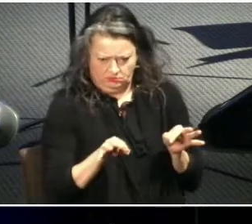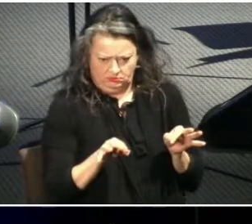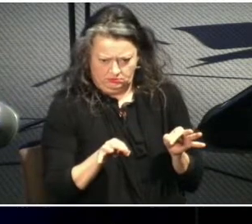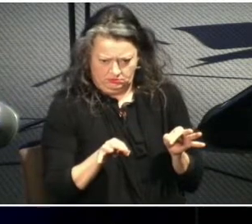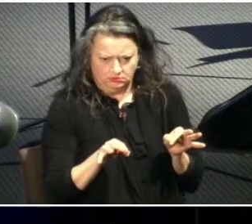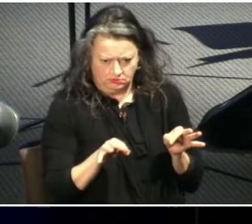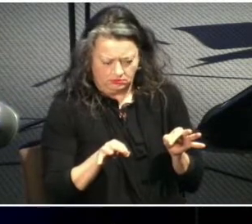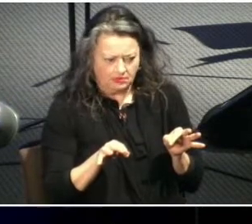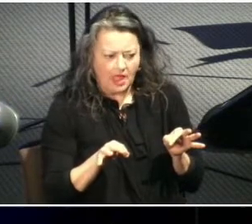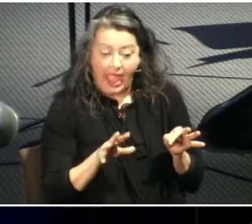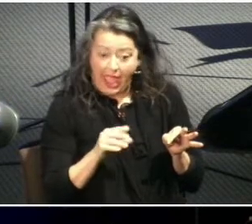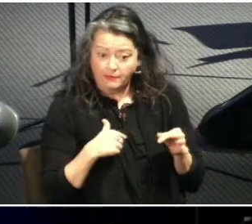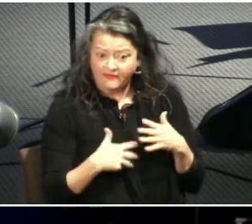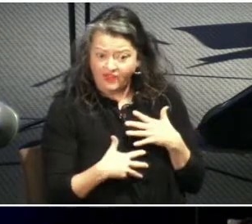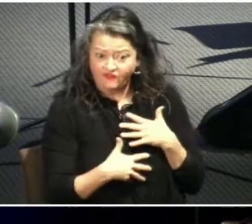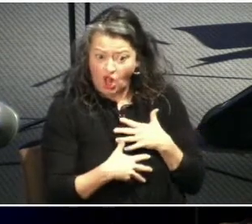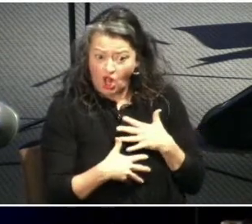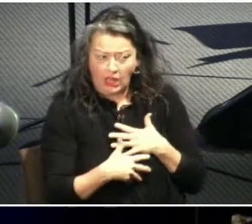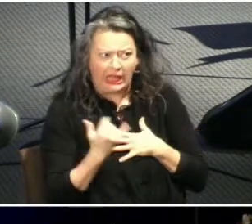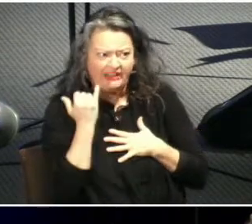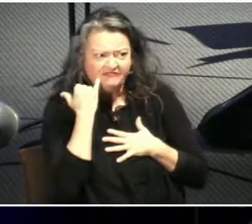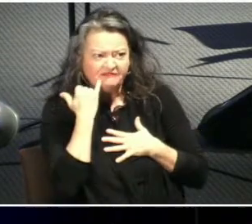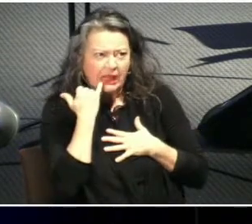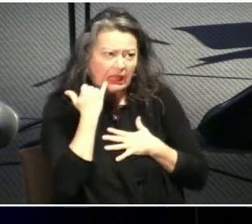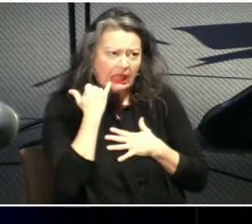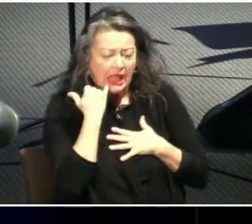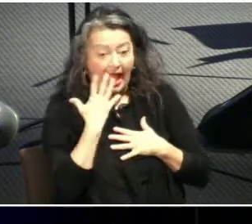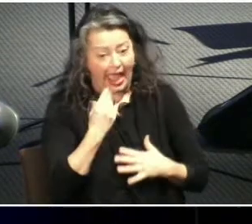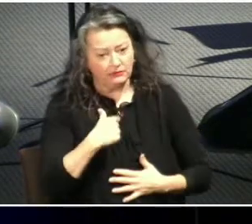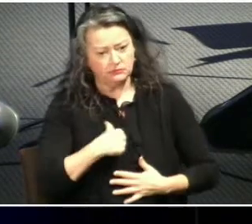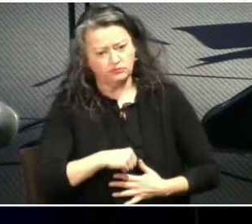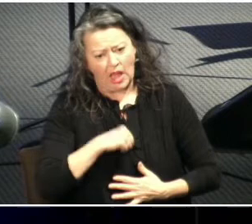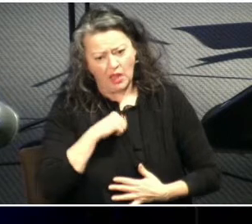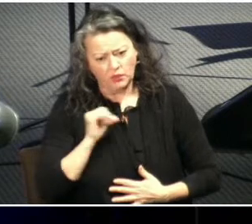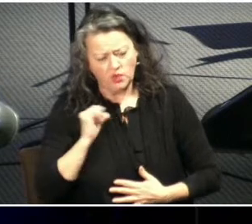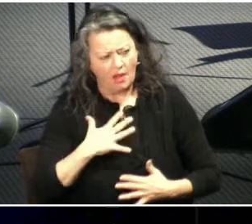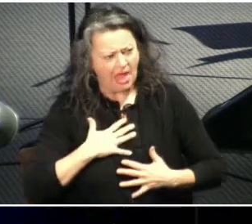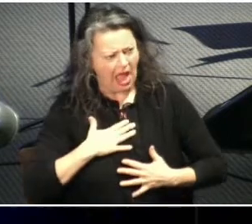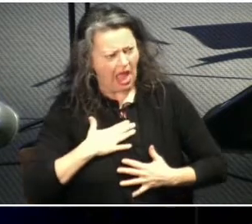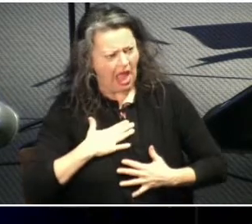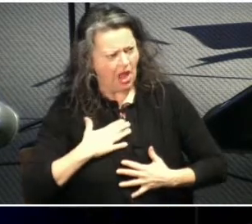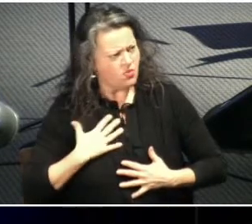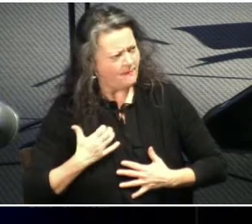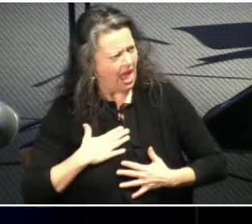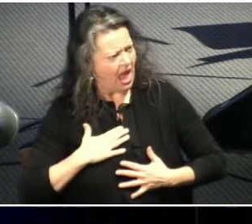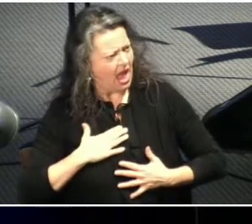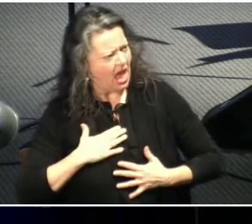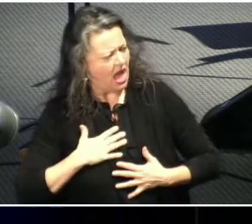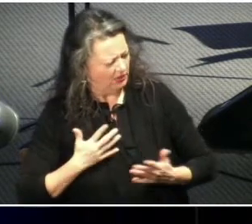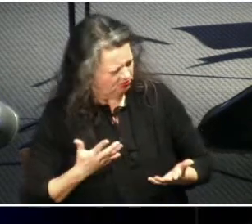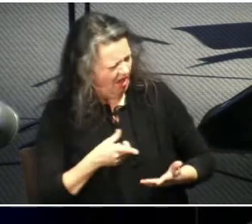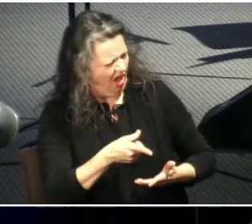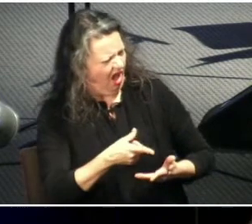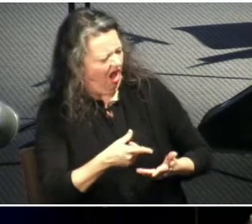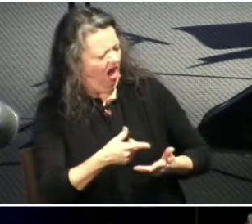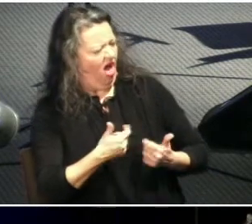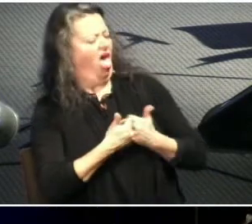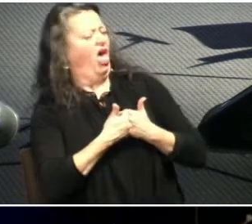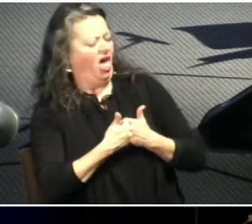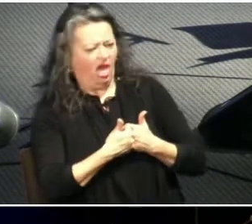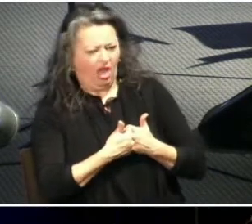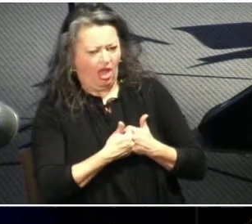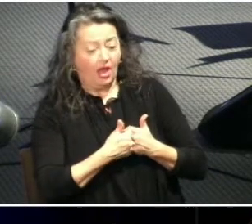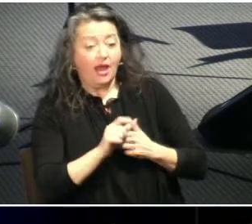fear wrapped up in it and a good dose of pride regarding these kind of verses but since being